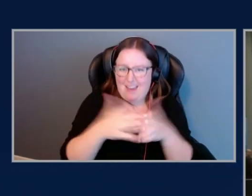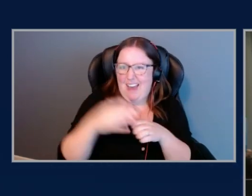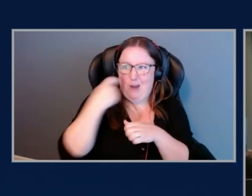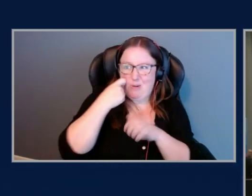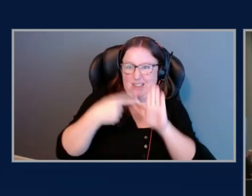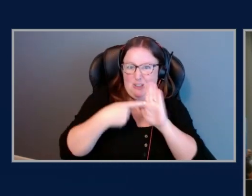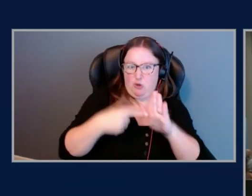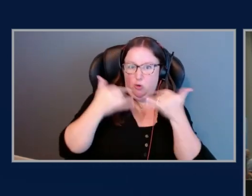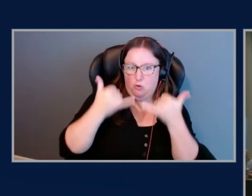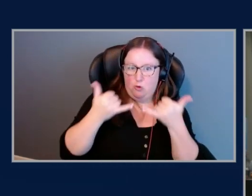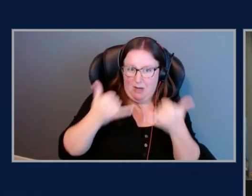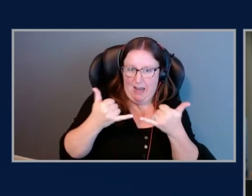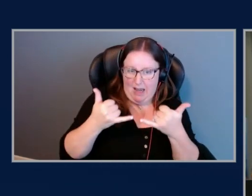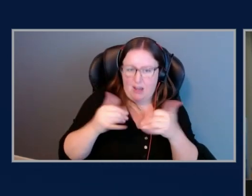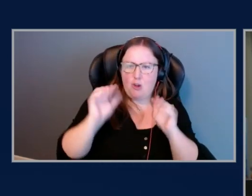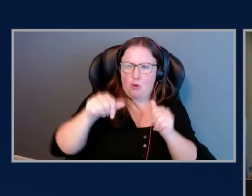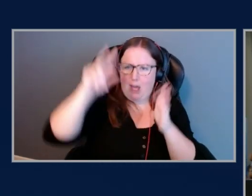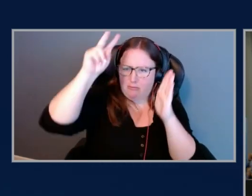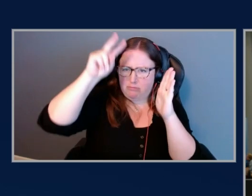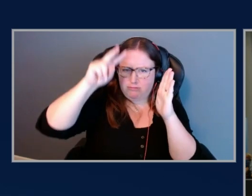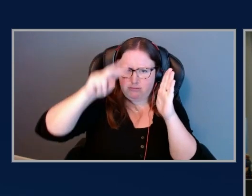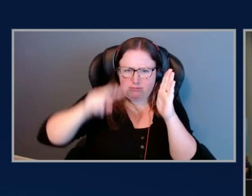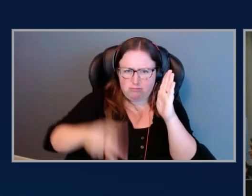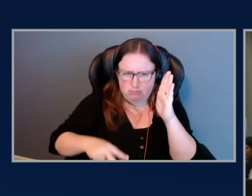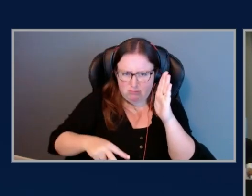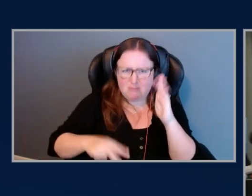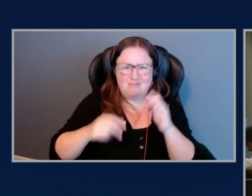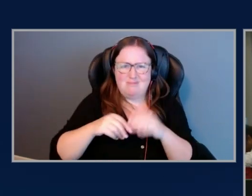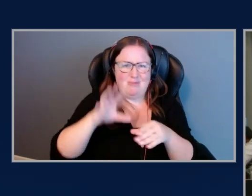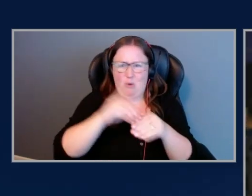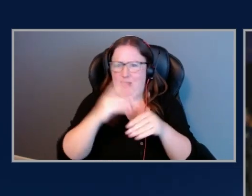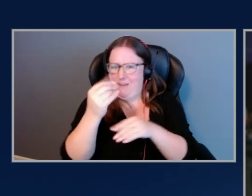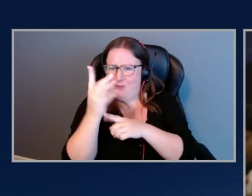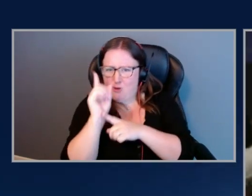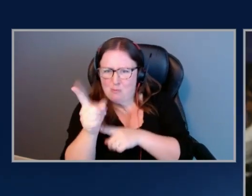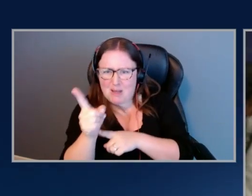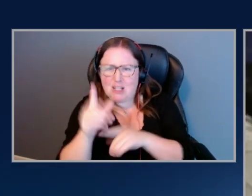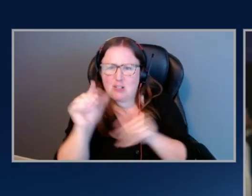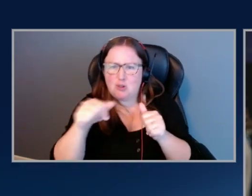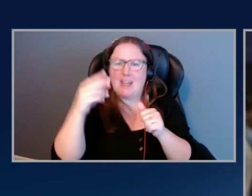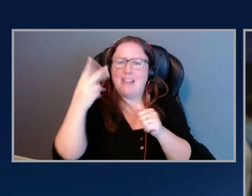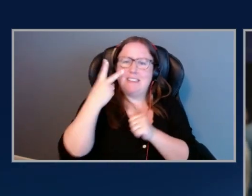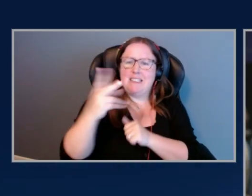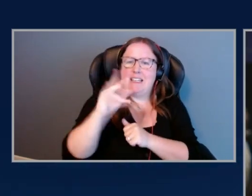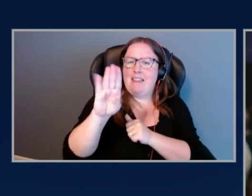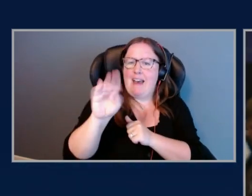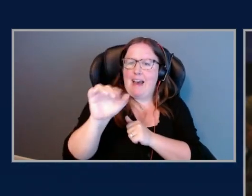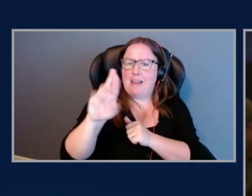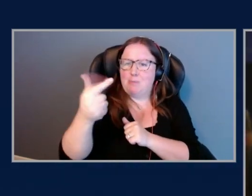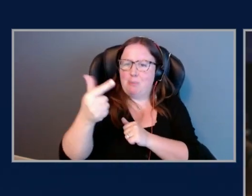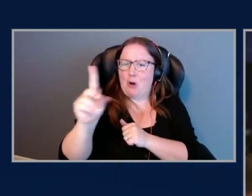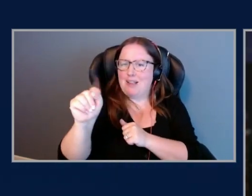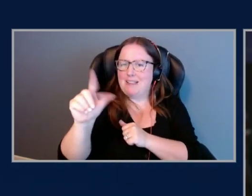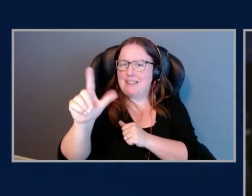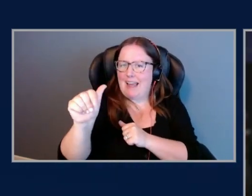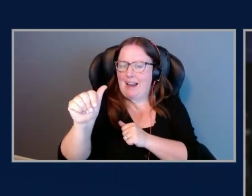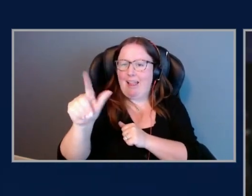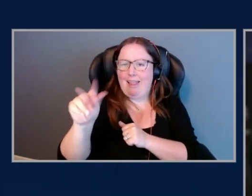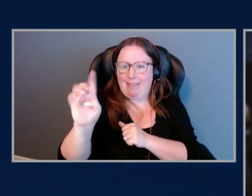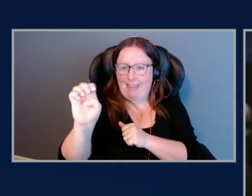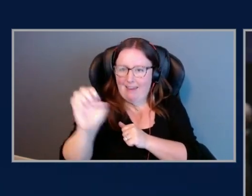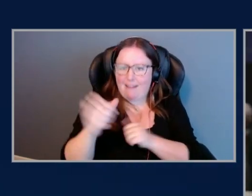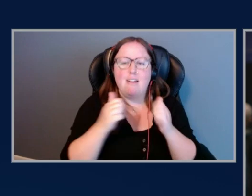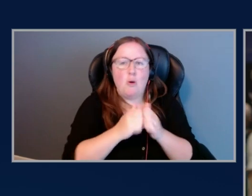here. can, within, like, few minutes, they can have the iceberg data lake running with the statistic, with the